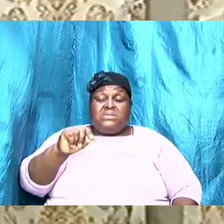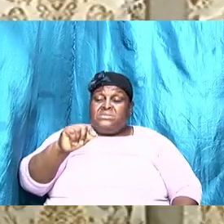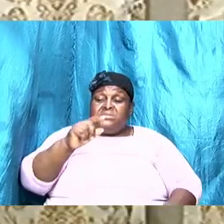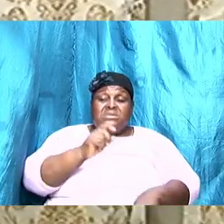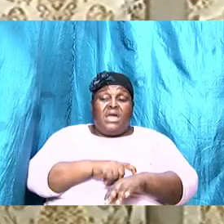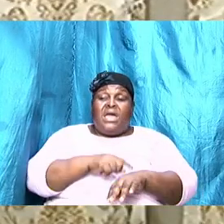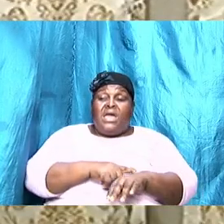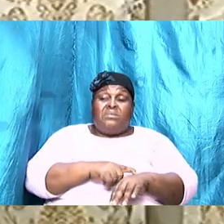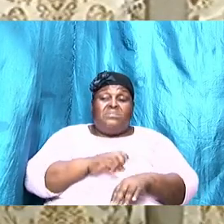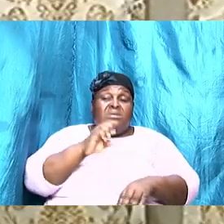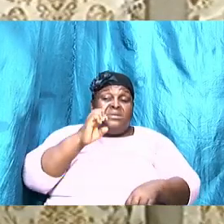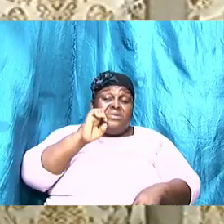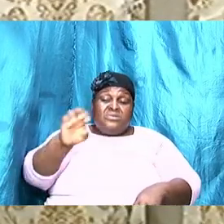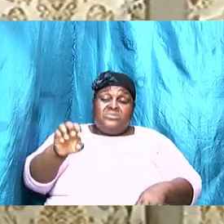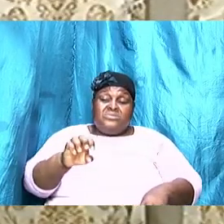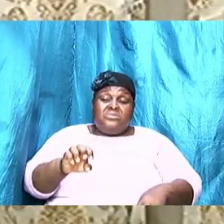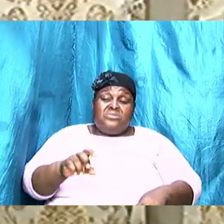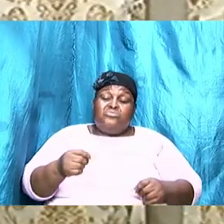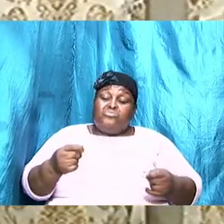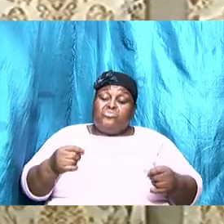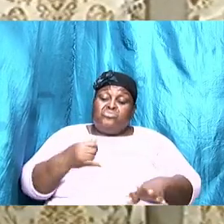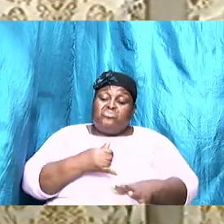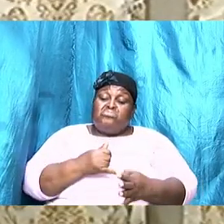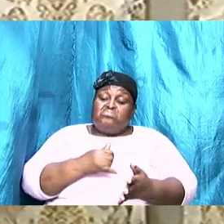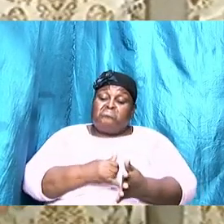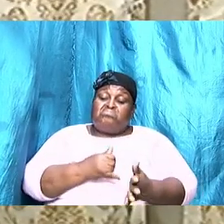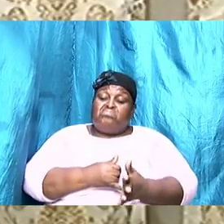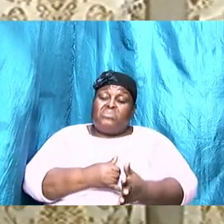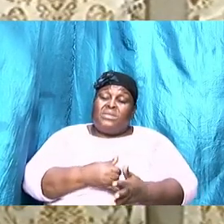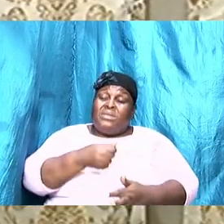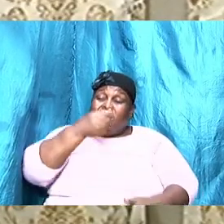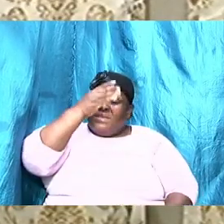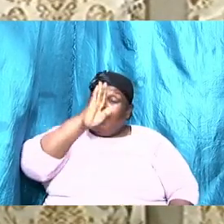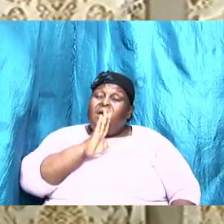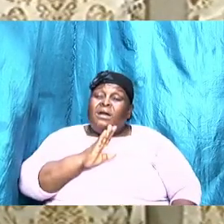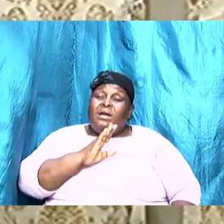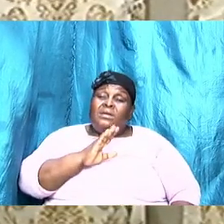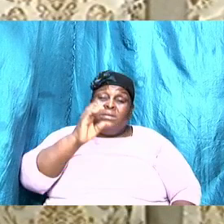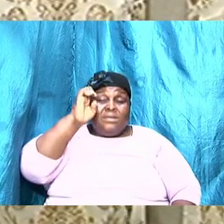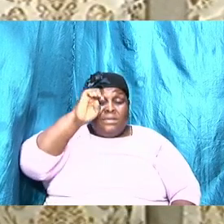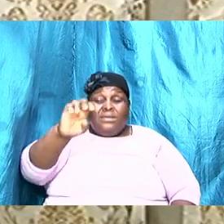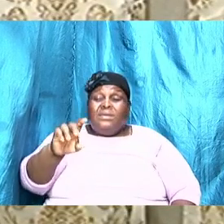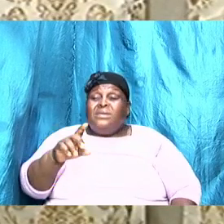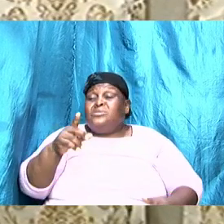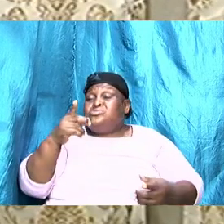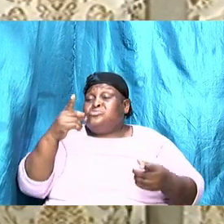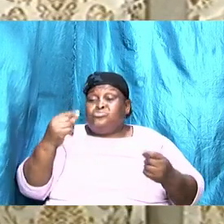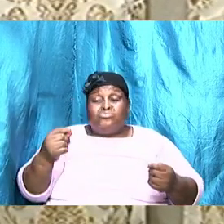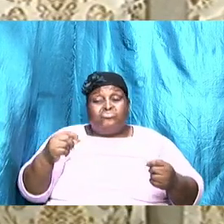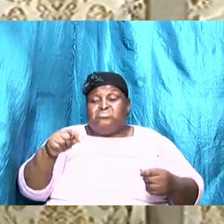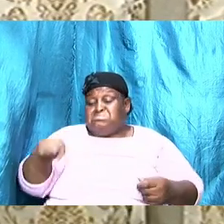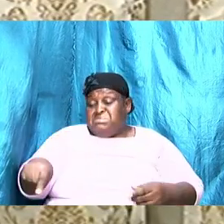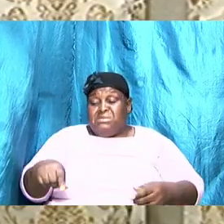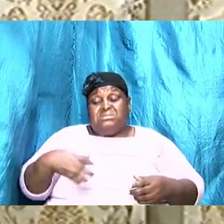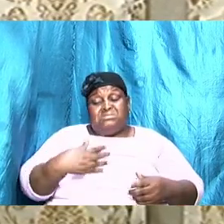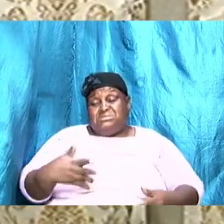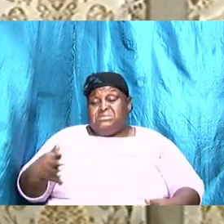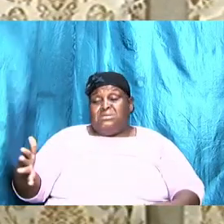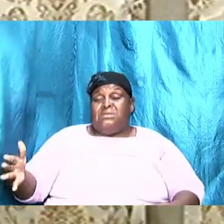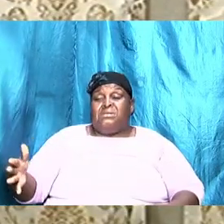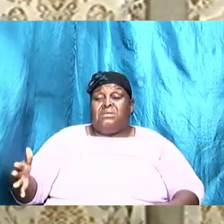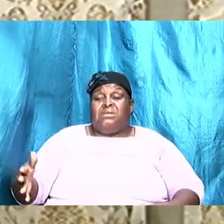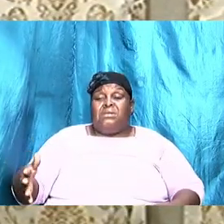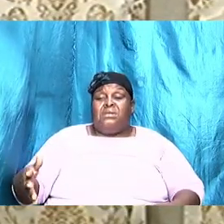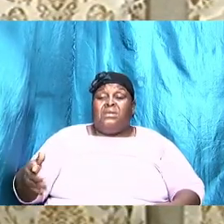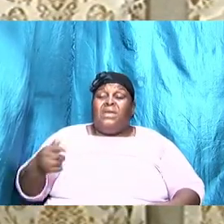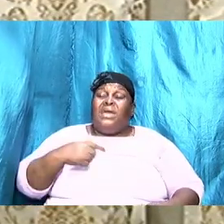God is five years now he is doing this thing and I have